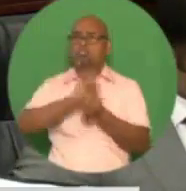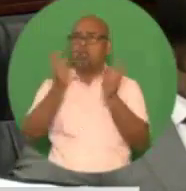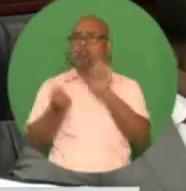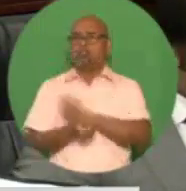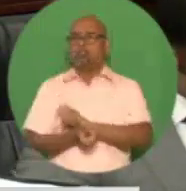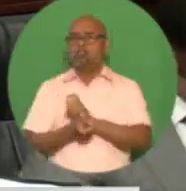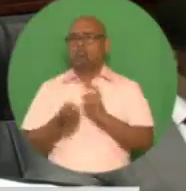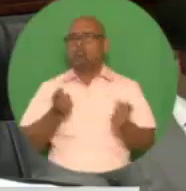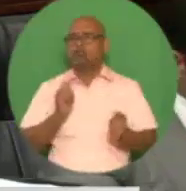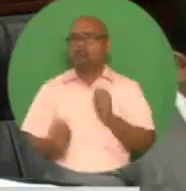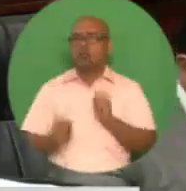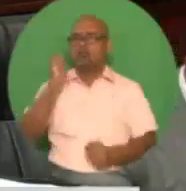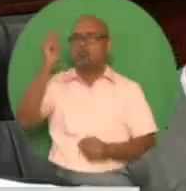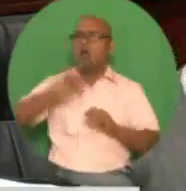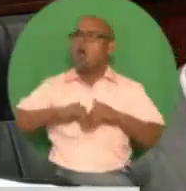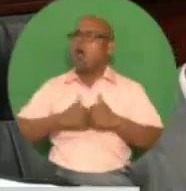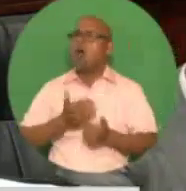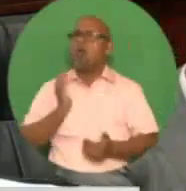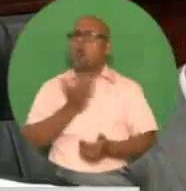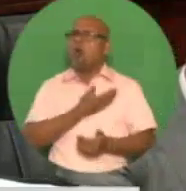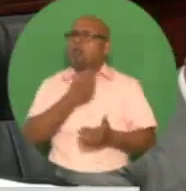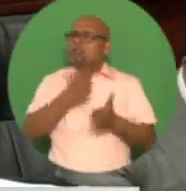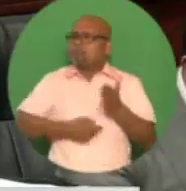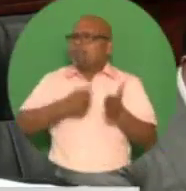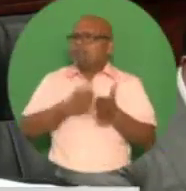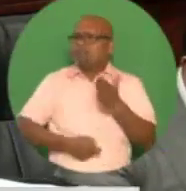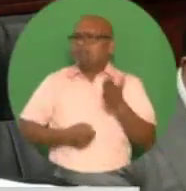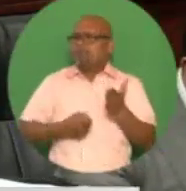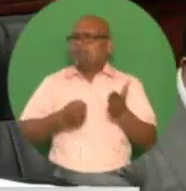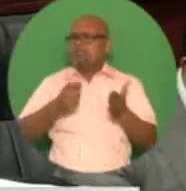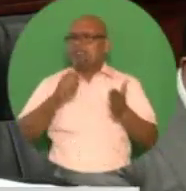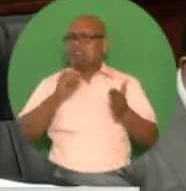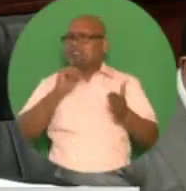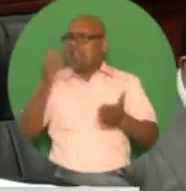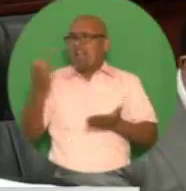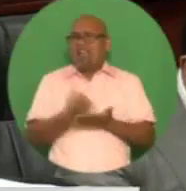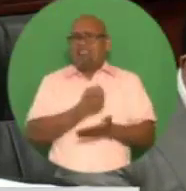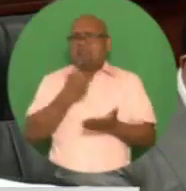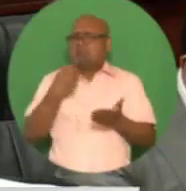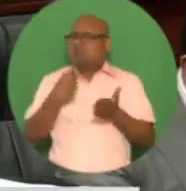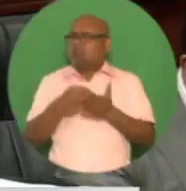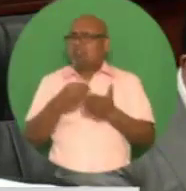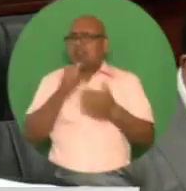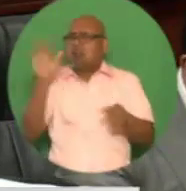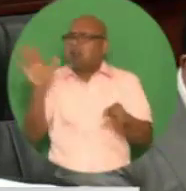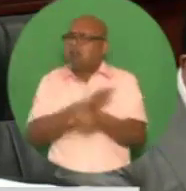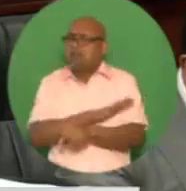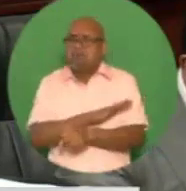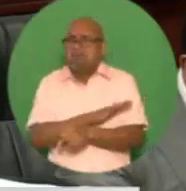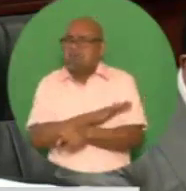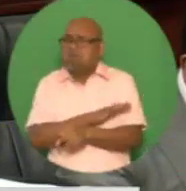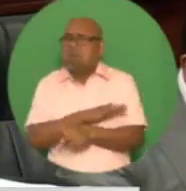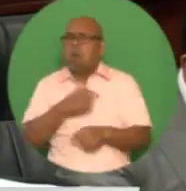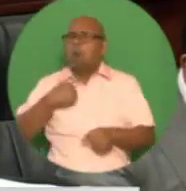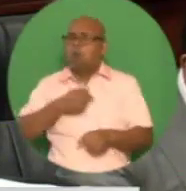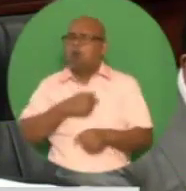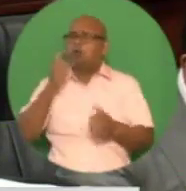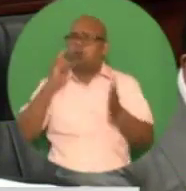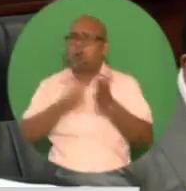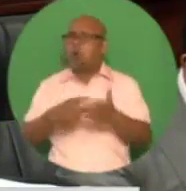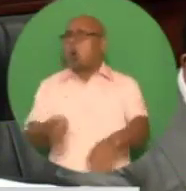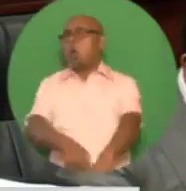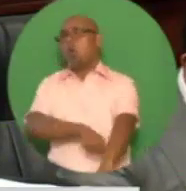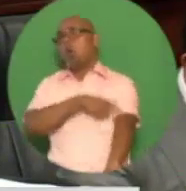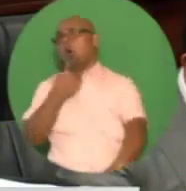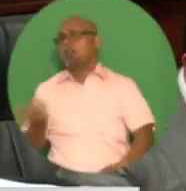long recognized that our tax system was underperforming as far as domestic revenue mobilization was concerned, although we had made